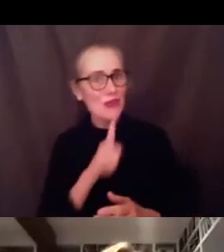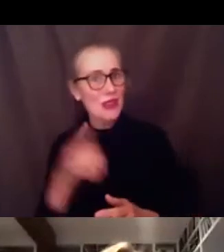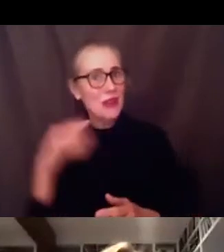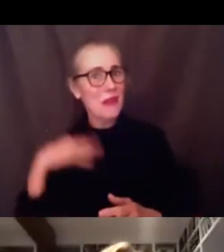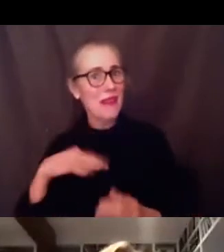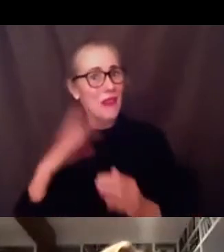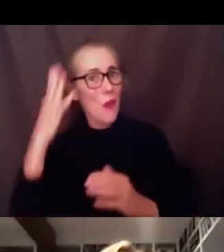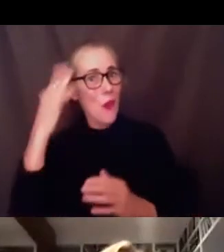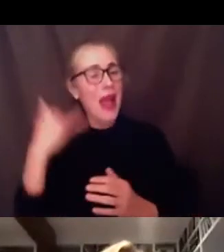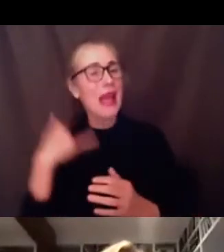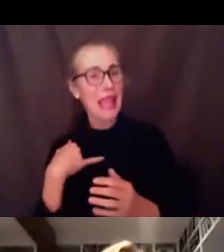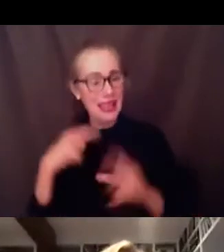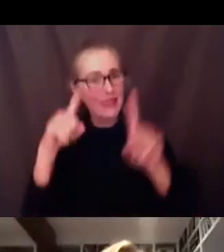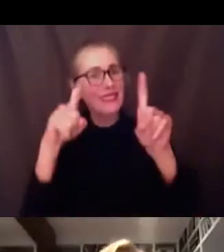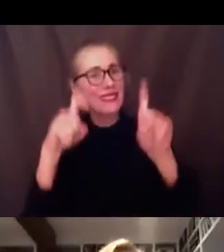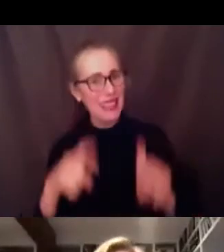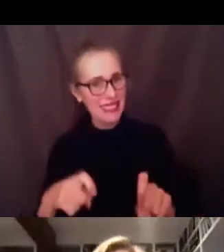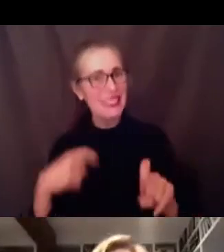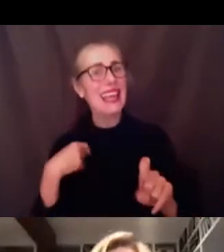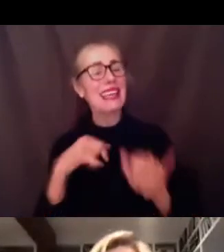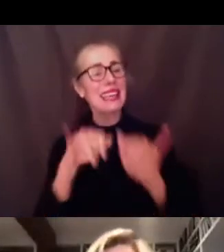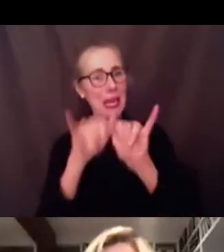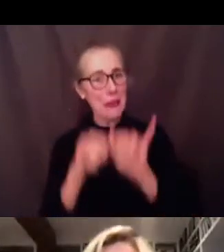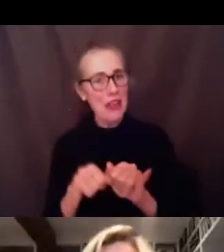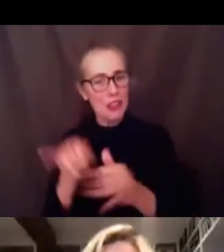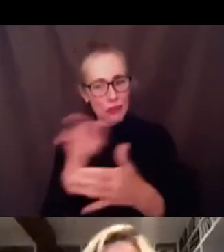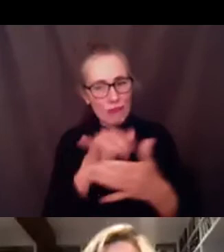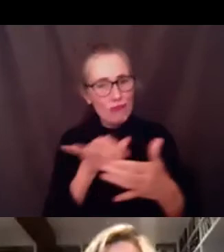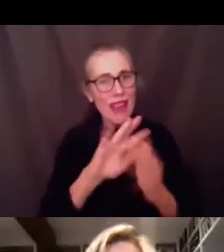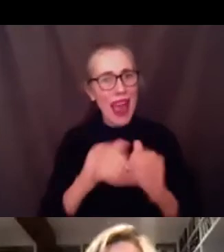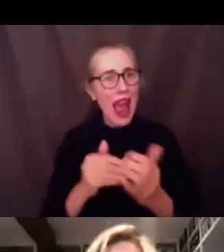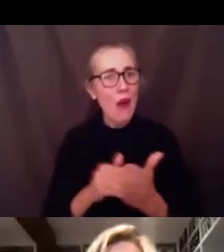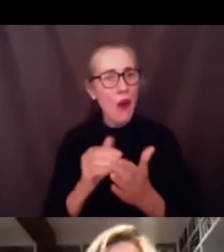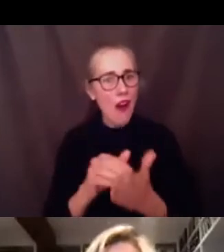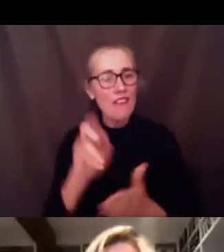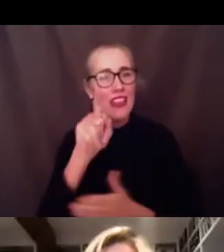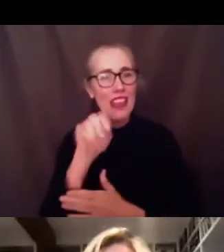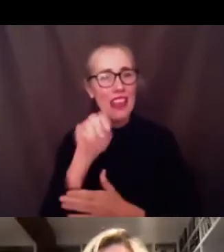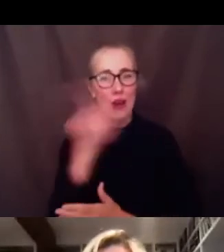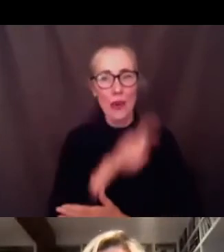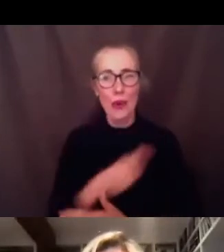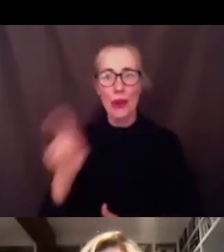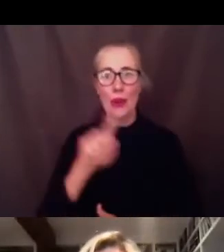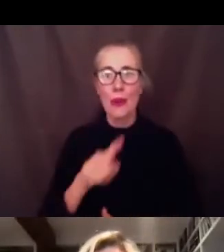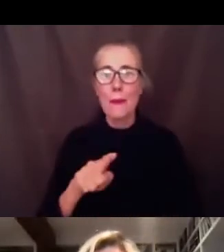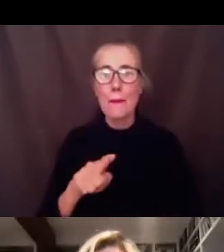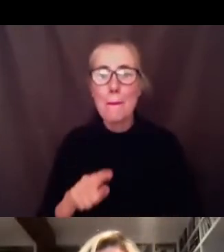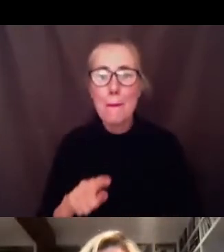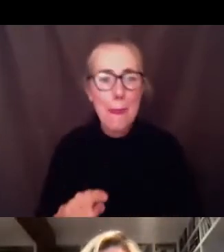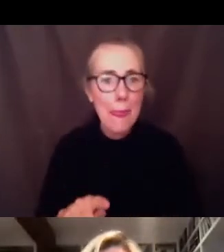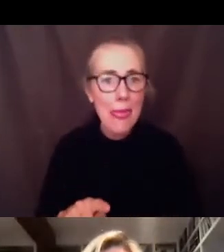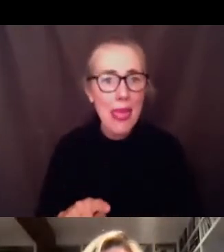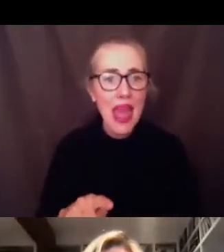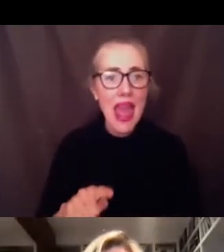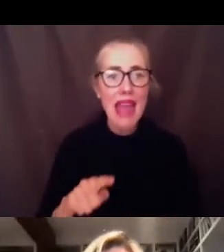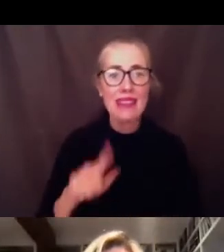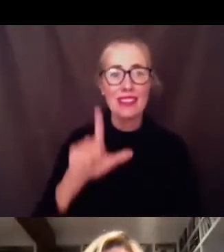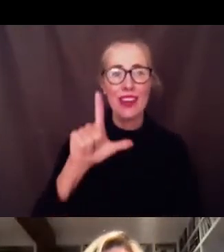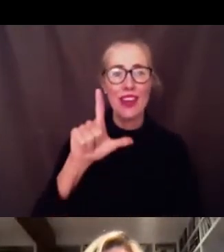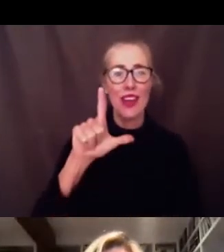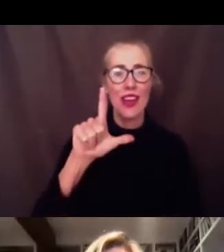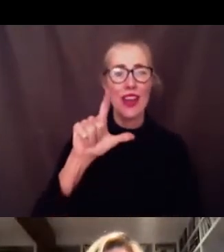i agree and i just add about the um the hepa filters and um